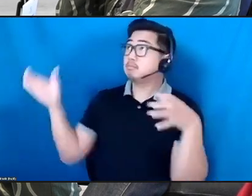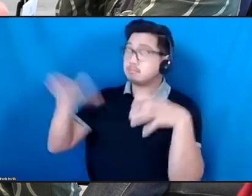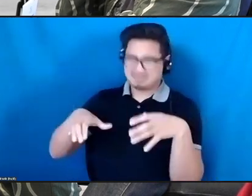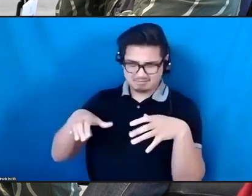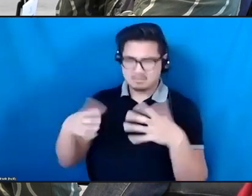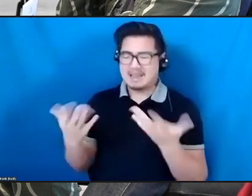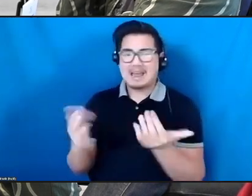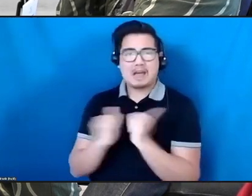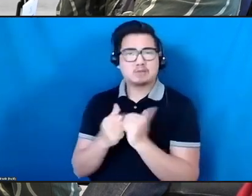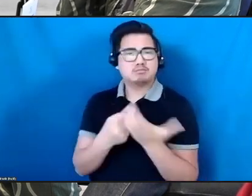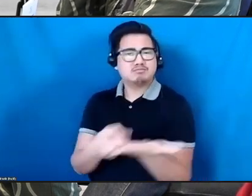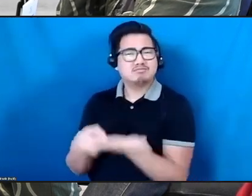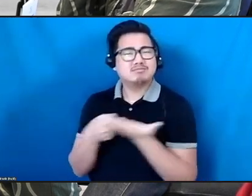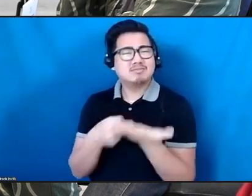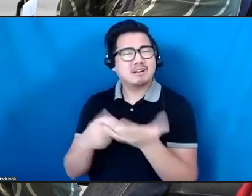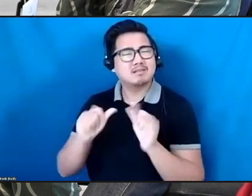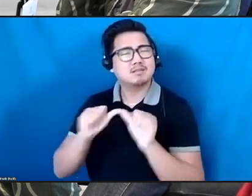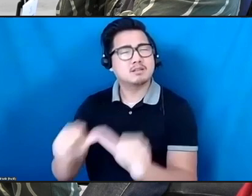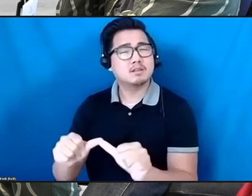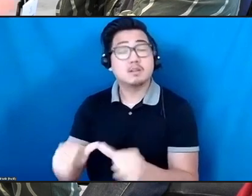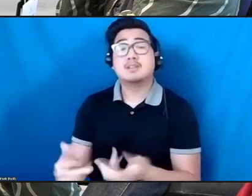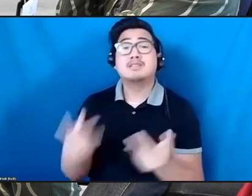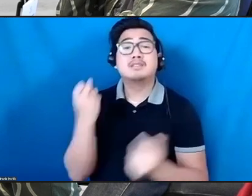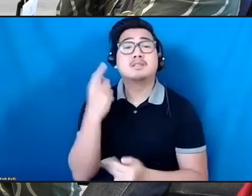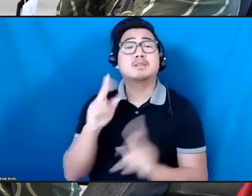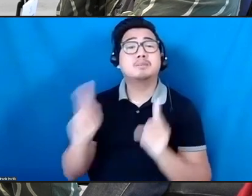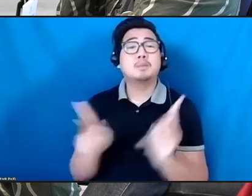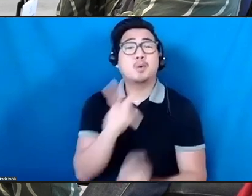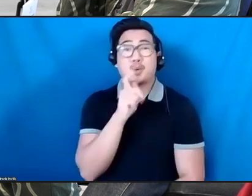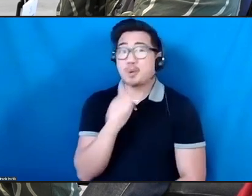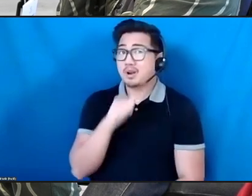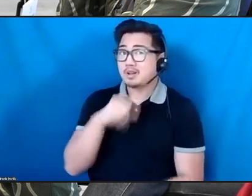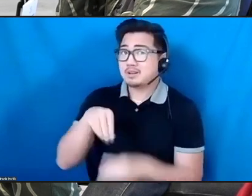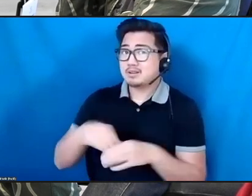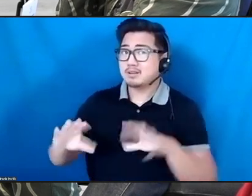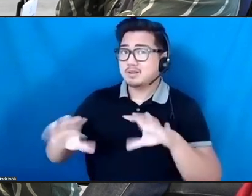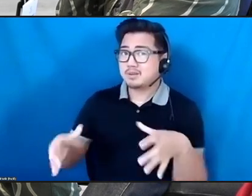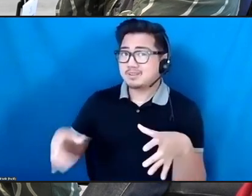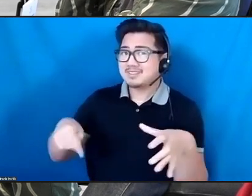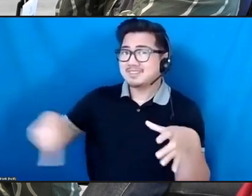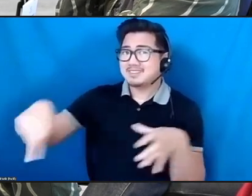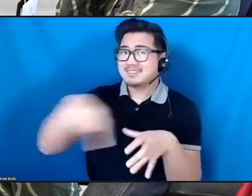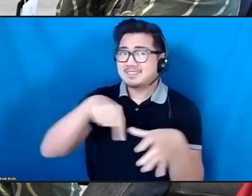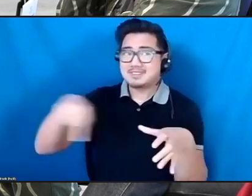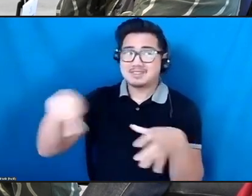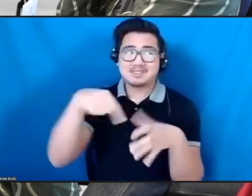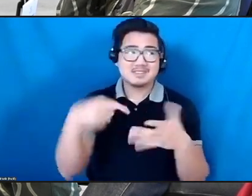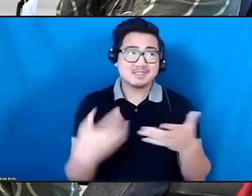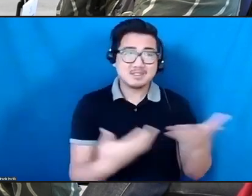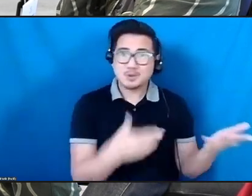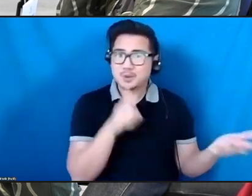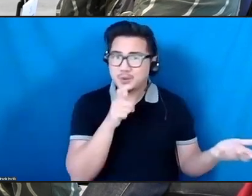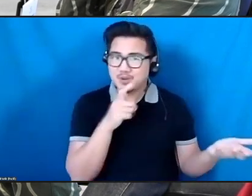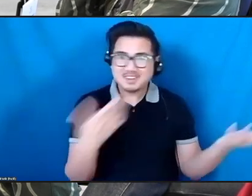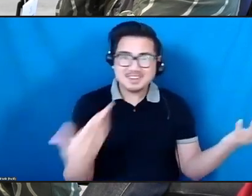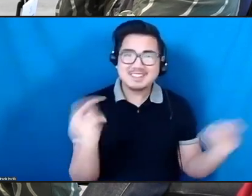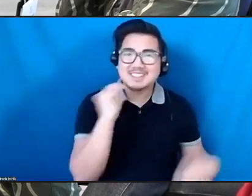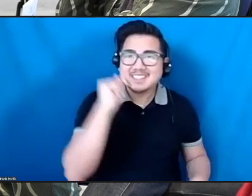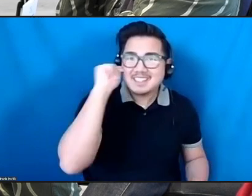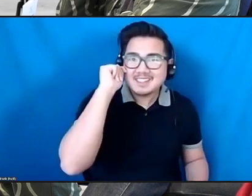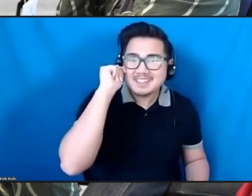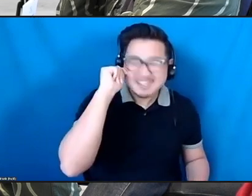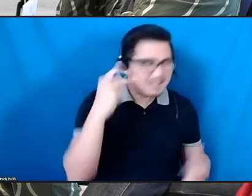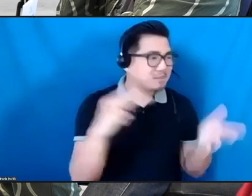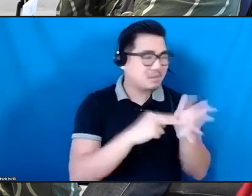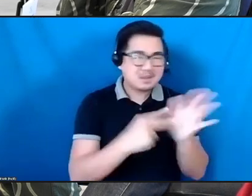they're the, they're not even just the next gen. They're like in their teens, you know, and they're going to be us and they're going to be sitting in this